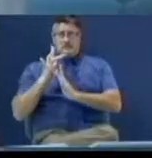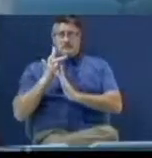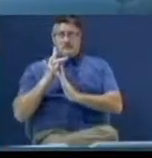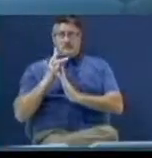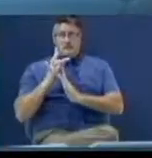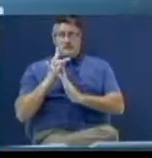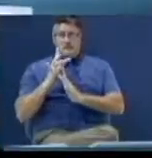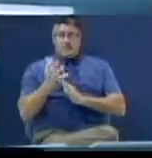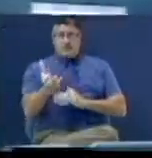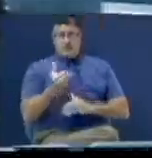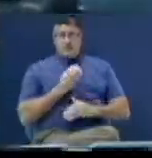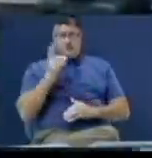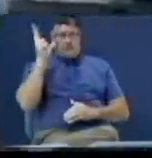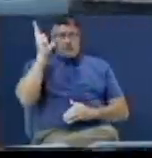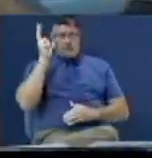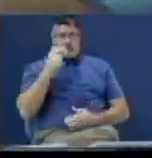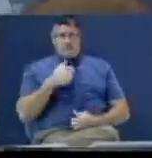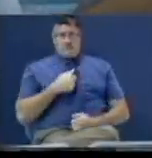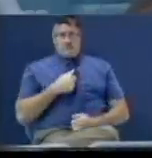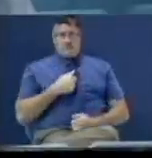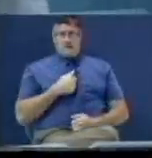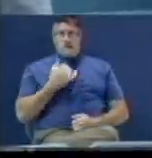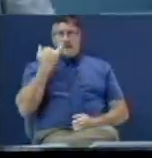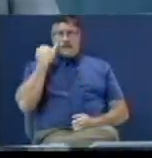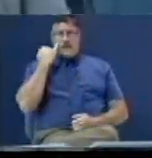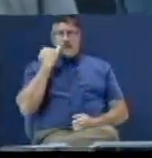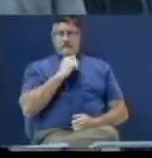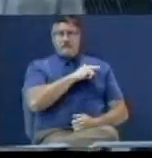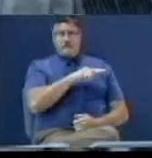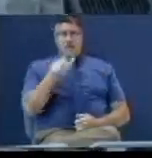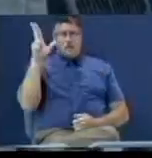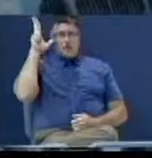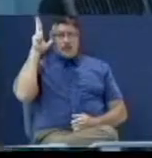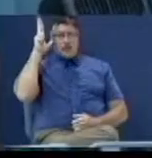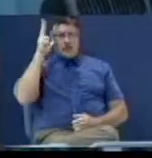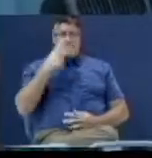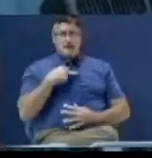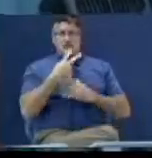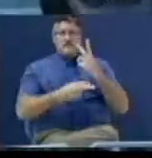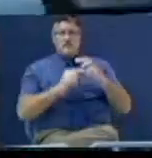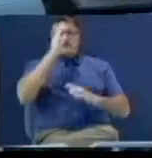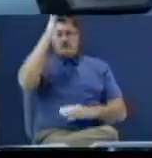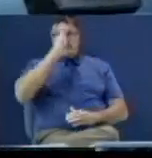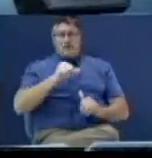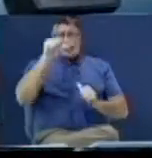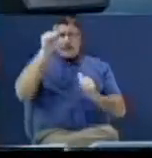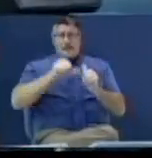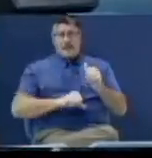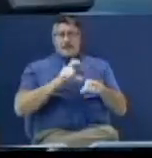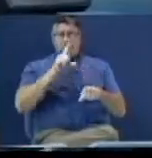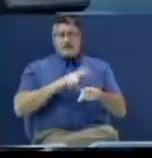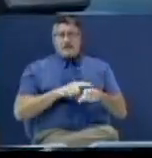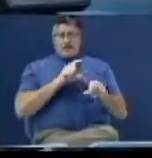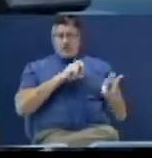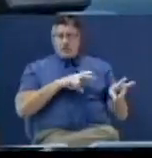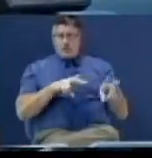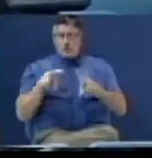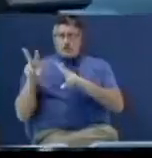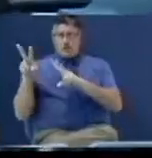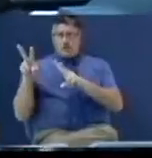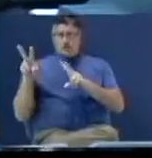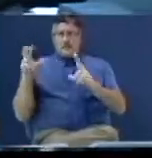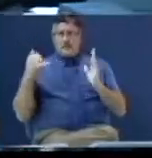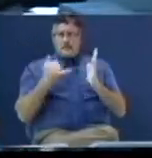I want y'all to hear me. If you hear the voice of God, every time you hear it, look, it's